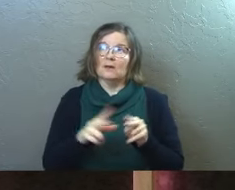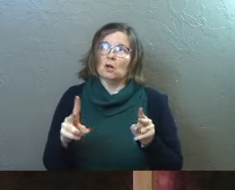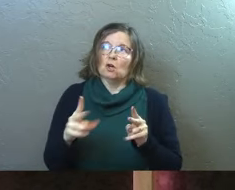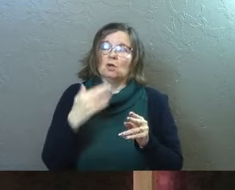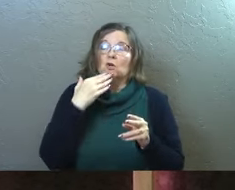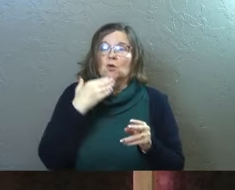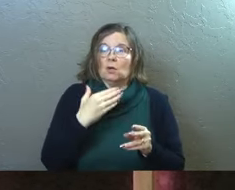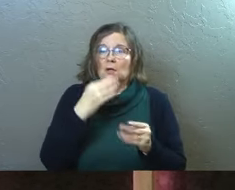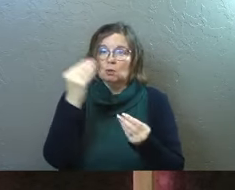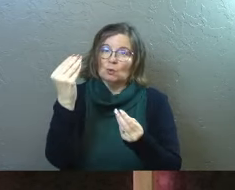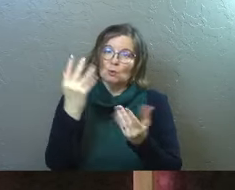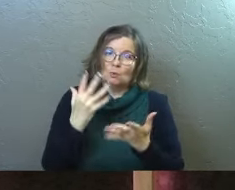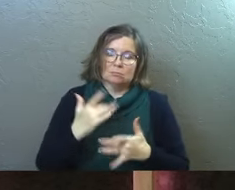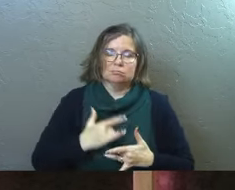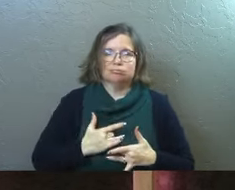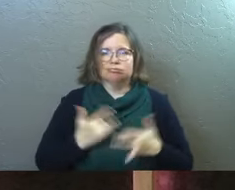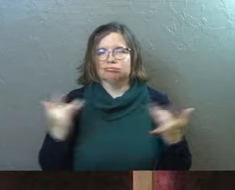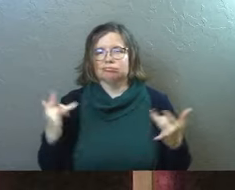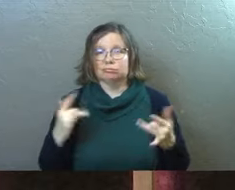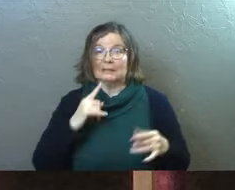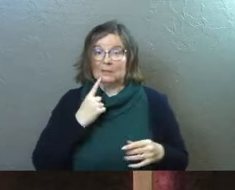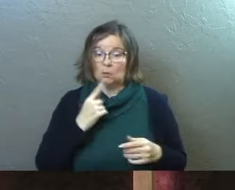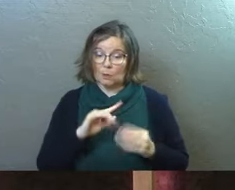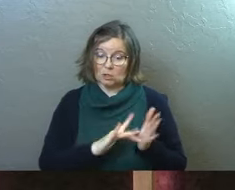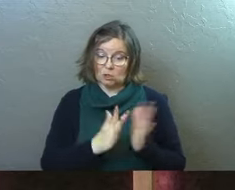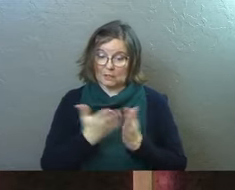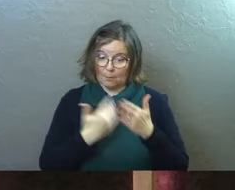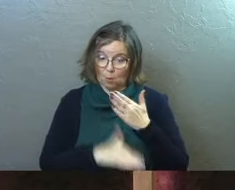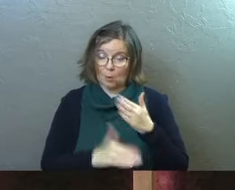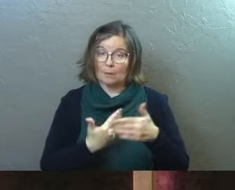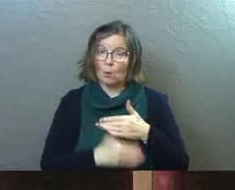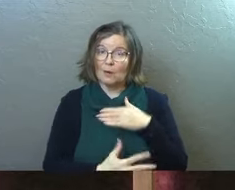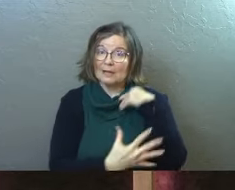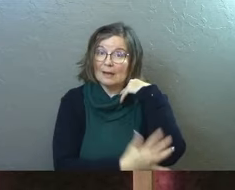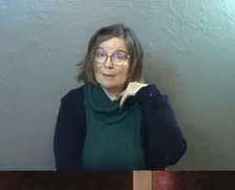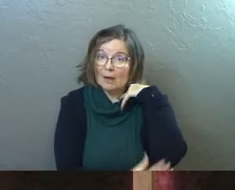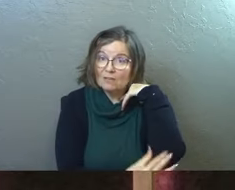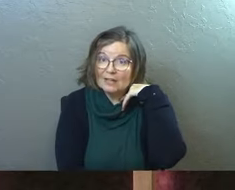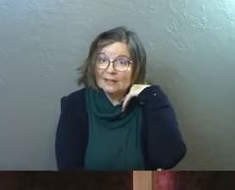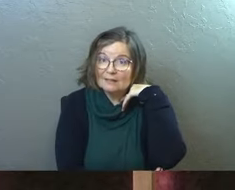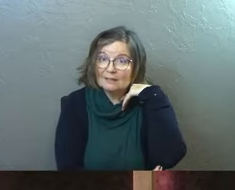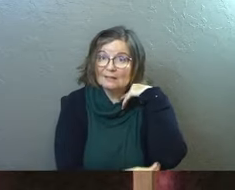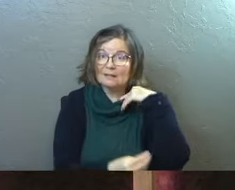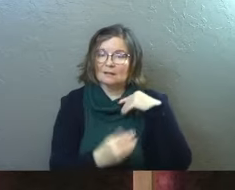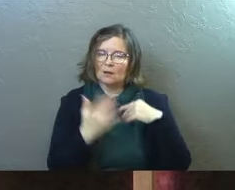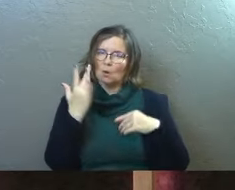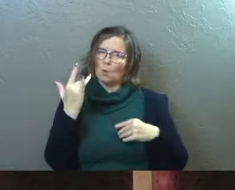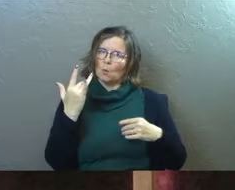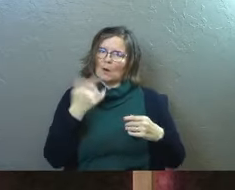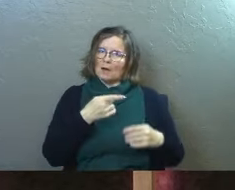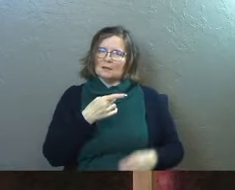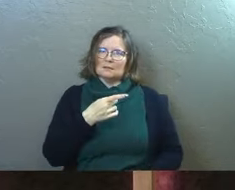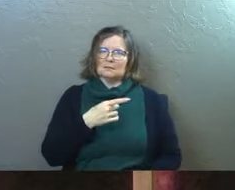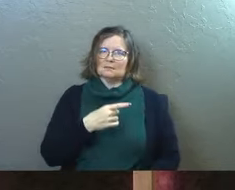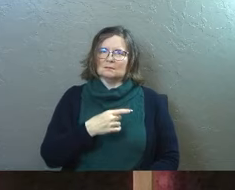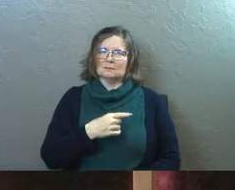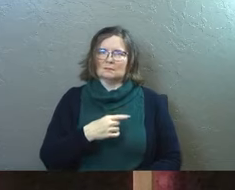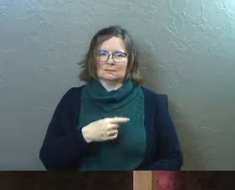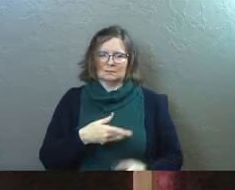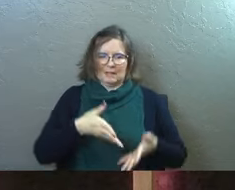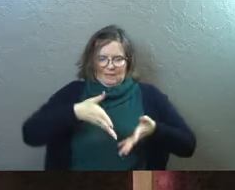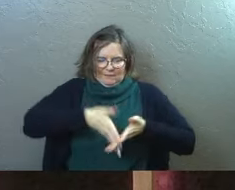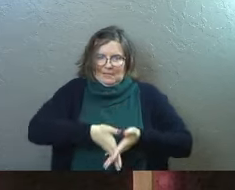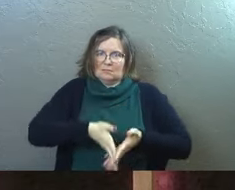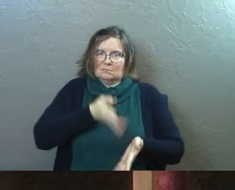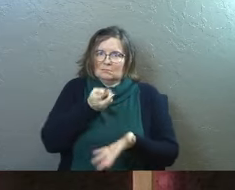good news and very, very serious stuff. So when Jesus is born, he's born into poverty. Why is he, why is he put into this feeding